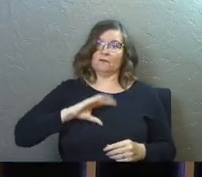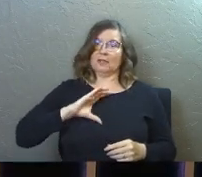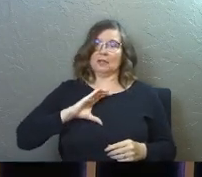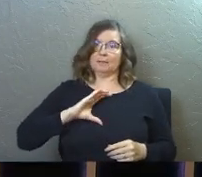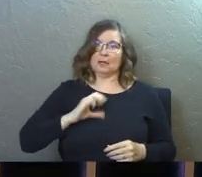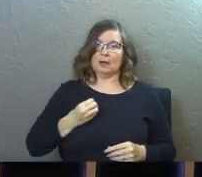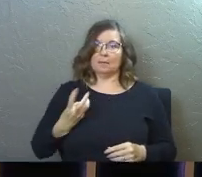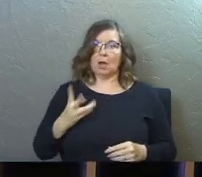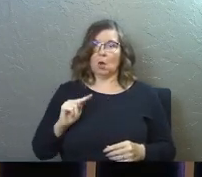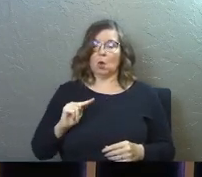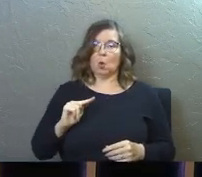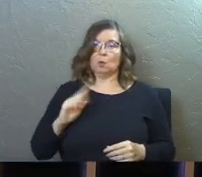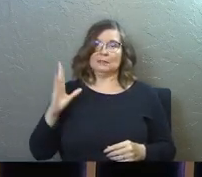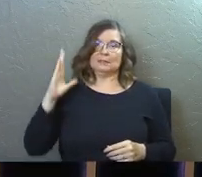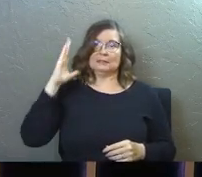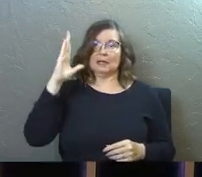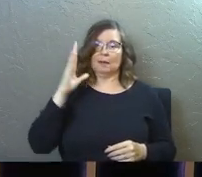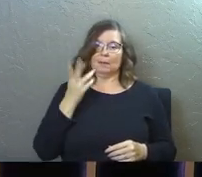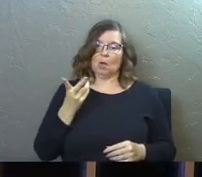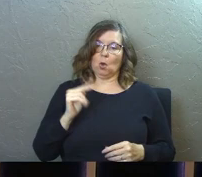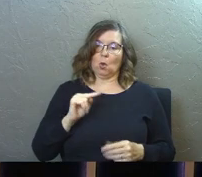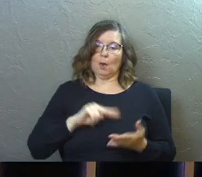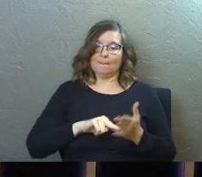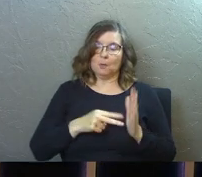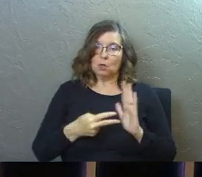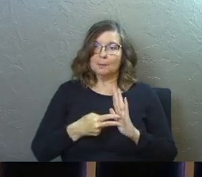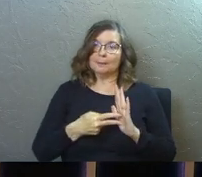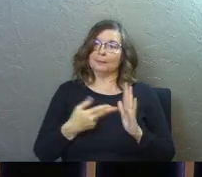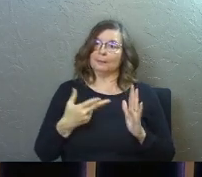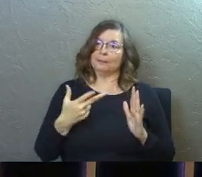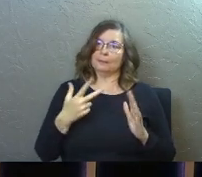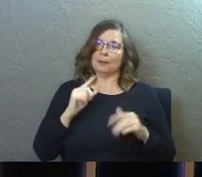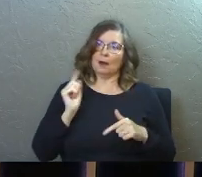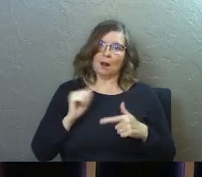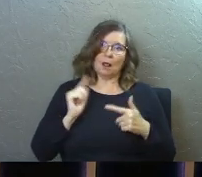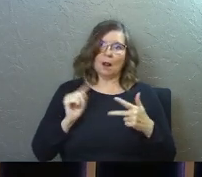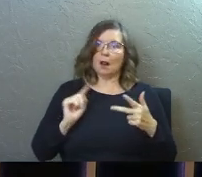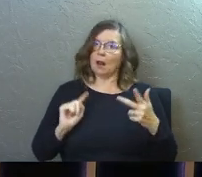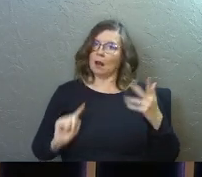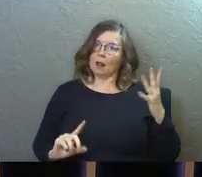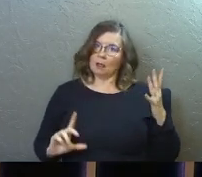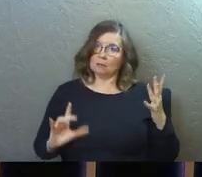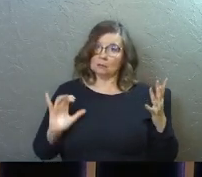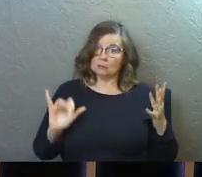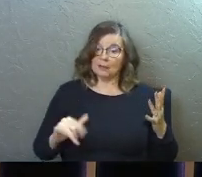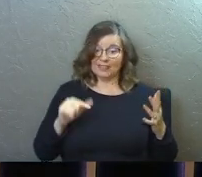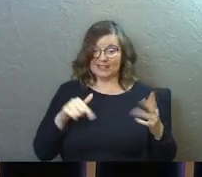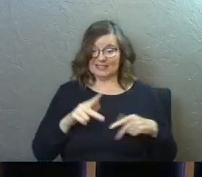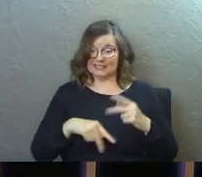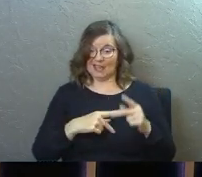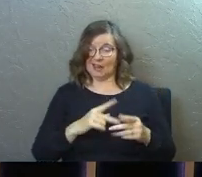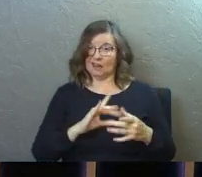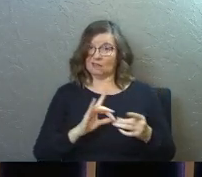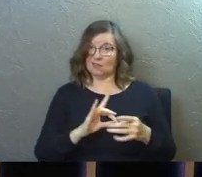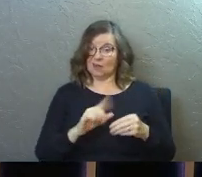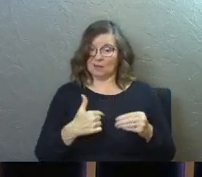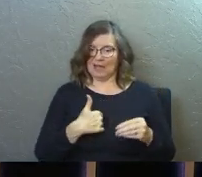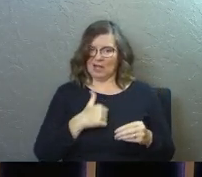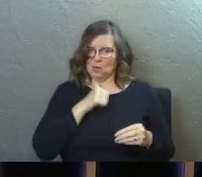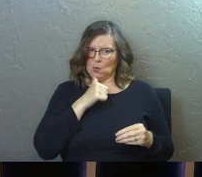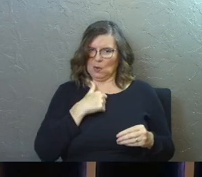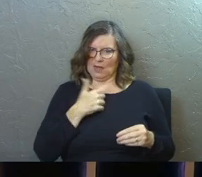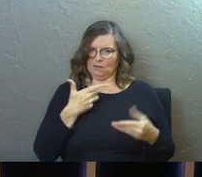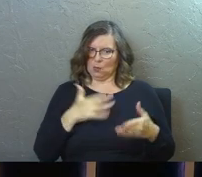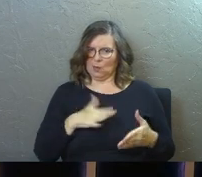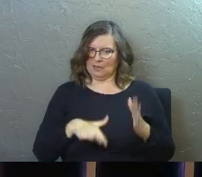and my own destiny and my own purpose and pulling myself up from my own bootstraps and all that good stuff. That this kind of talk about like, I don't